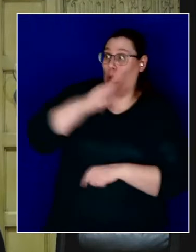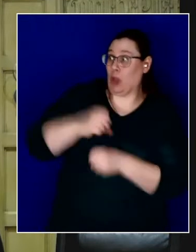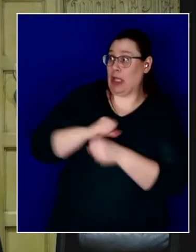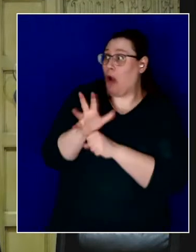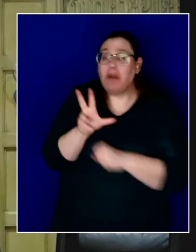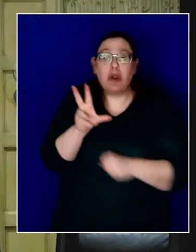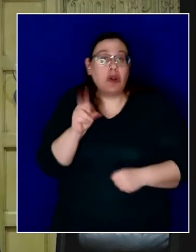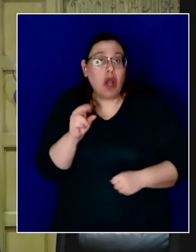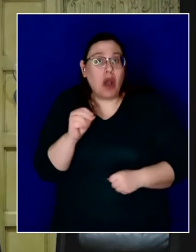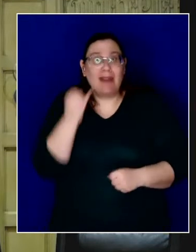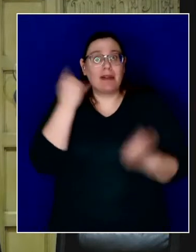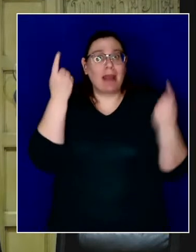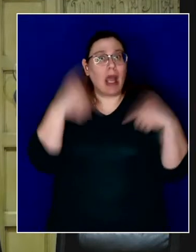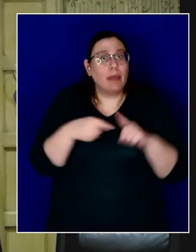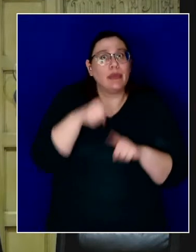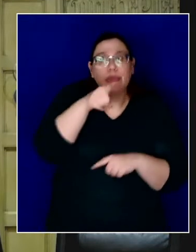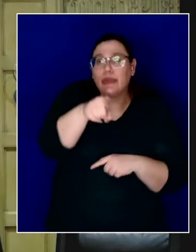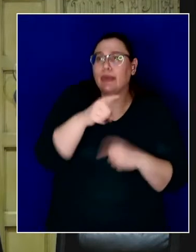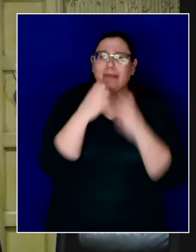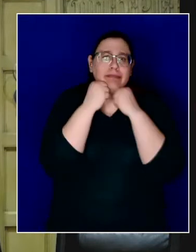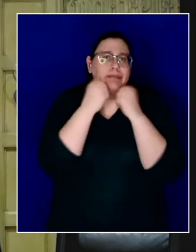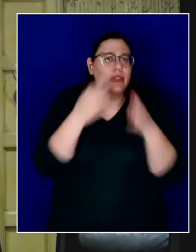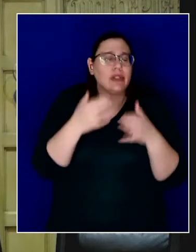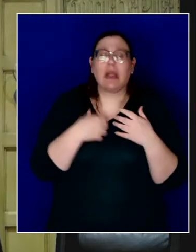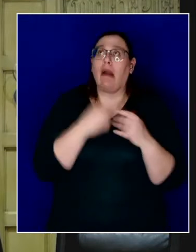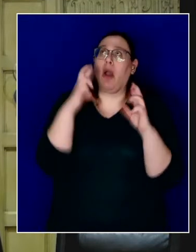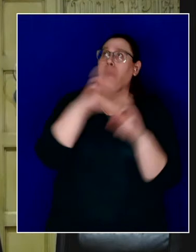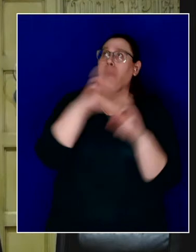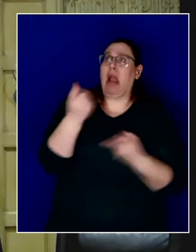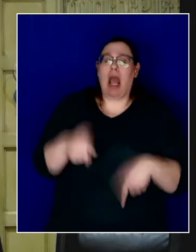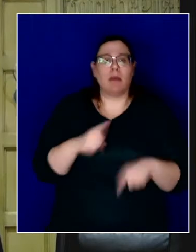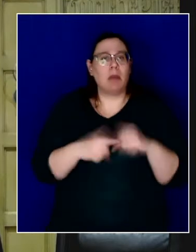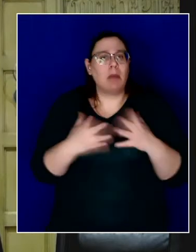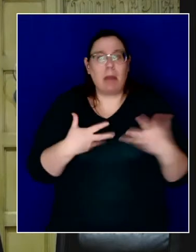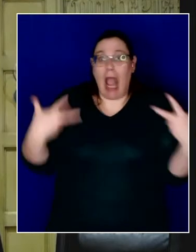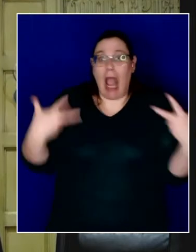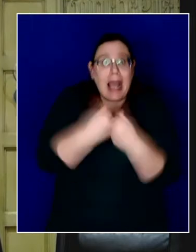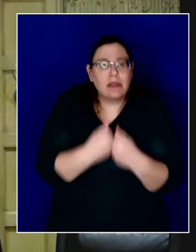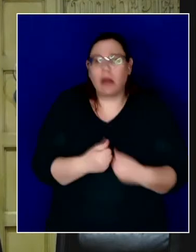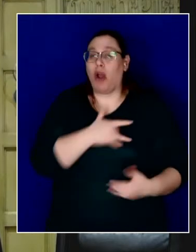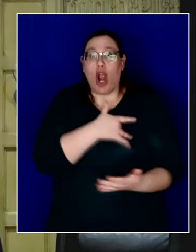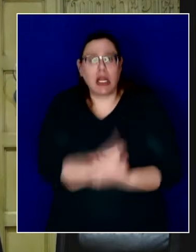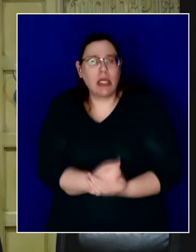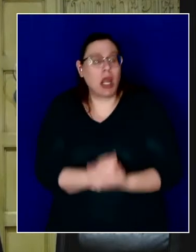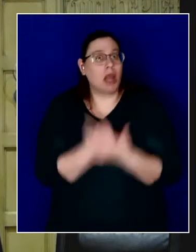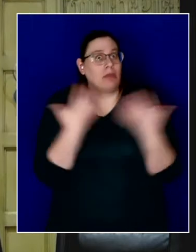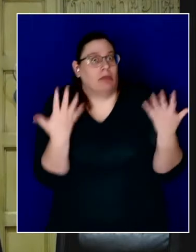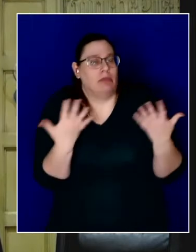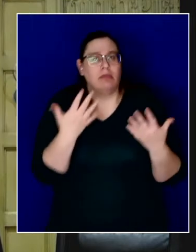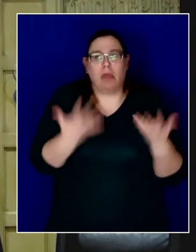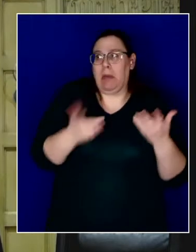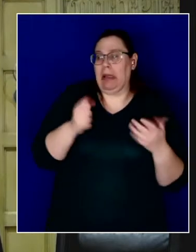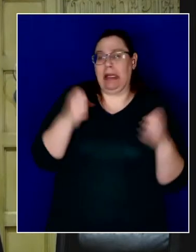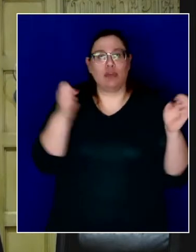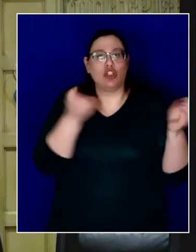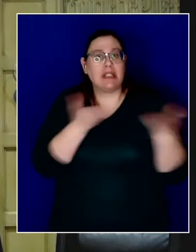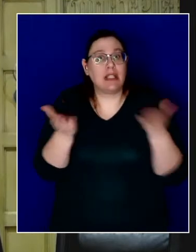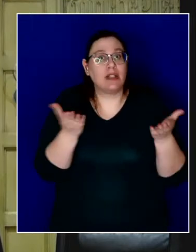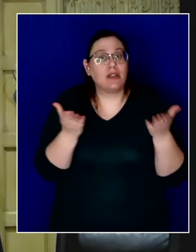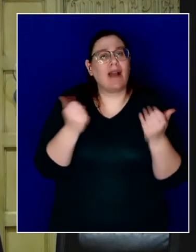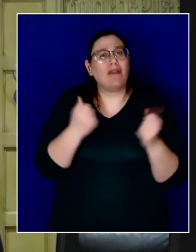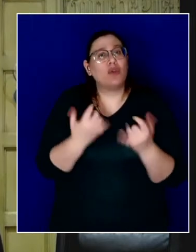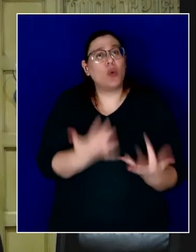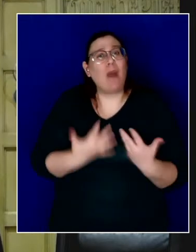loved one, God forbid, a car accident, a heart condition, something in which they need emergency service and there's hours long